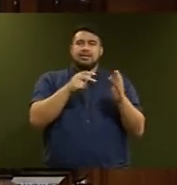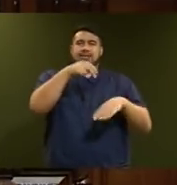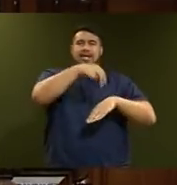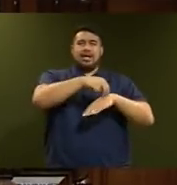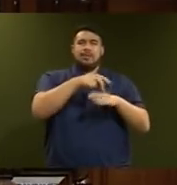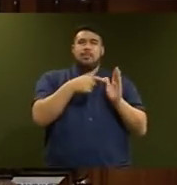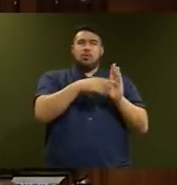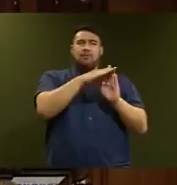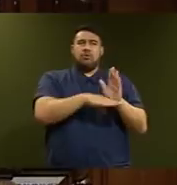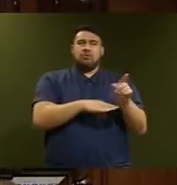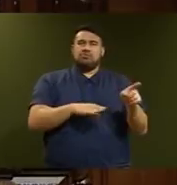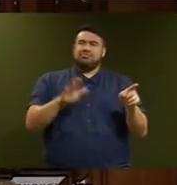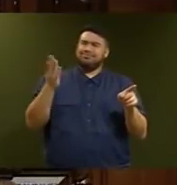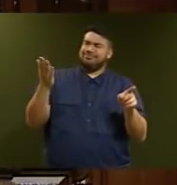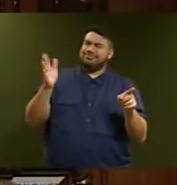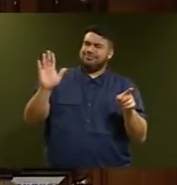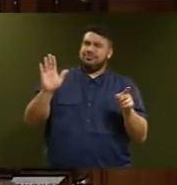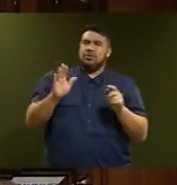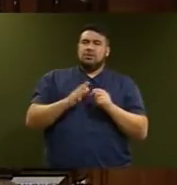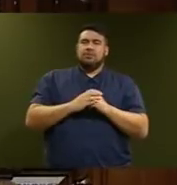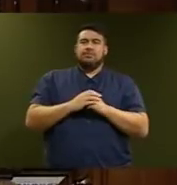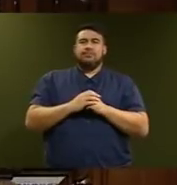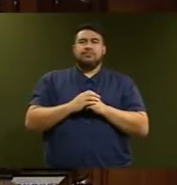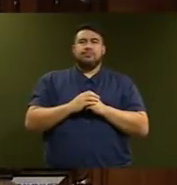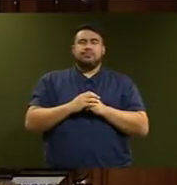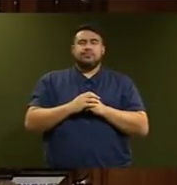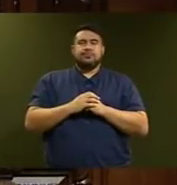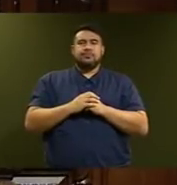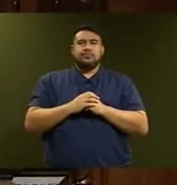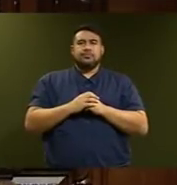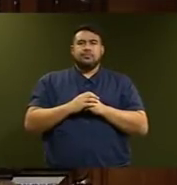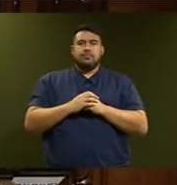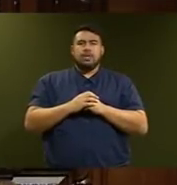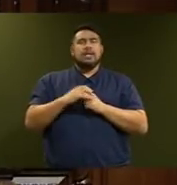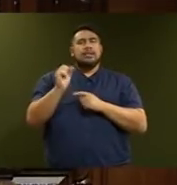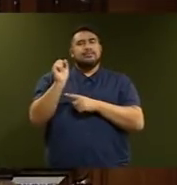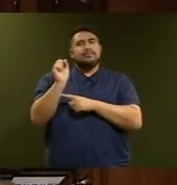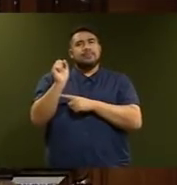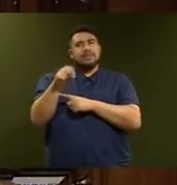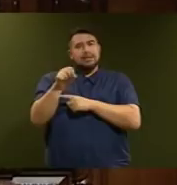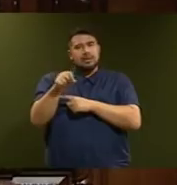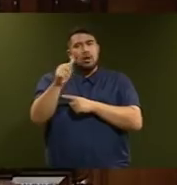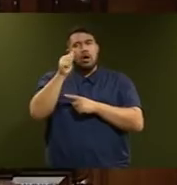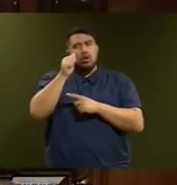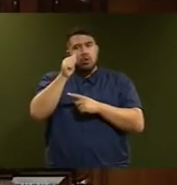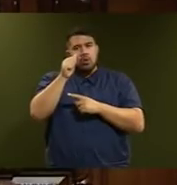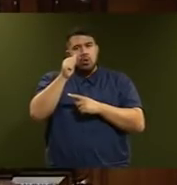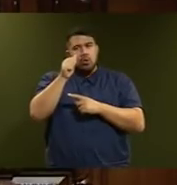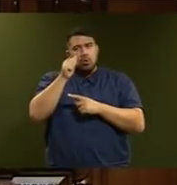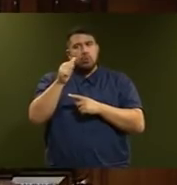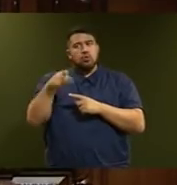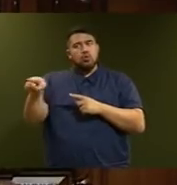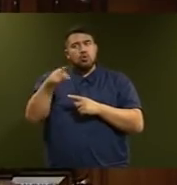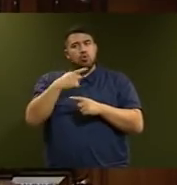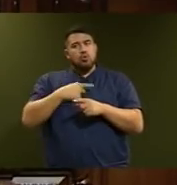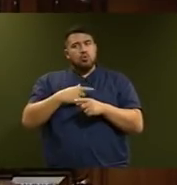think it's fair to say that there is some basis for the reply to the point of order on the part